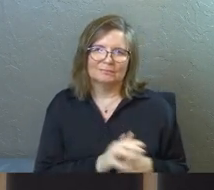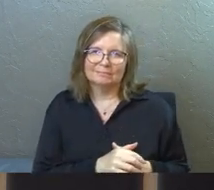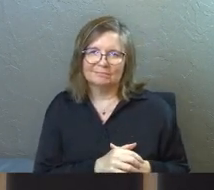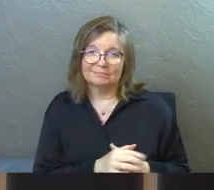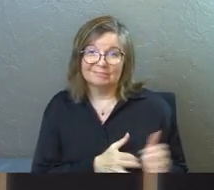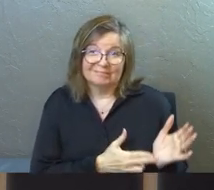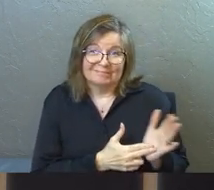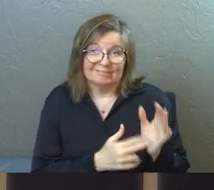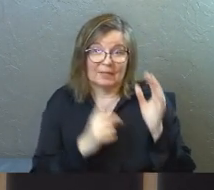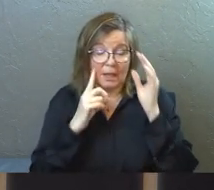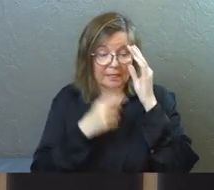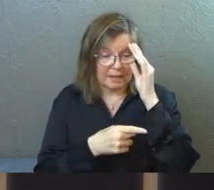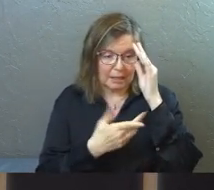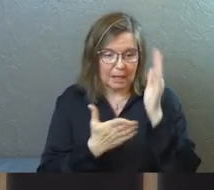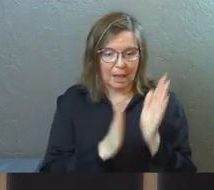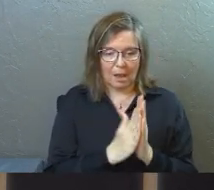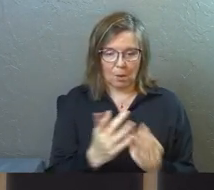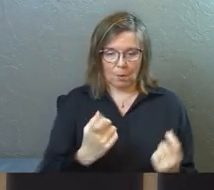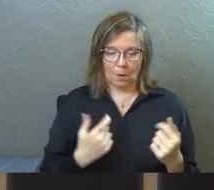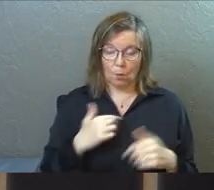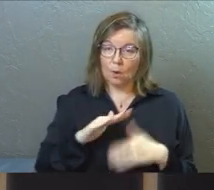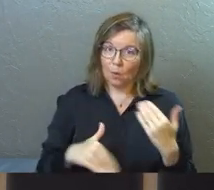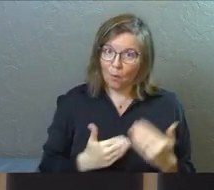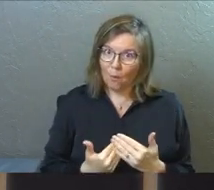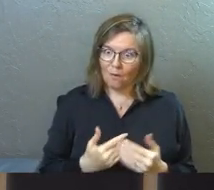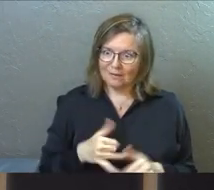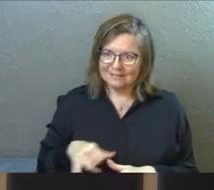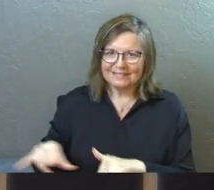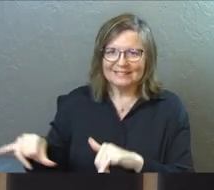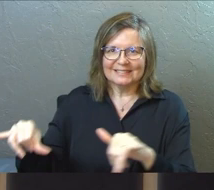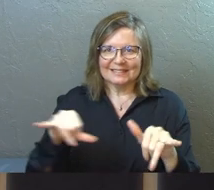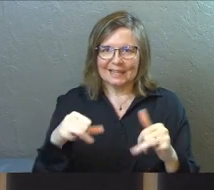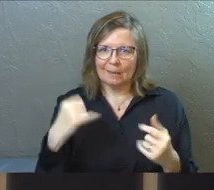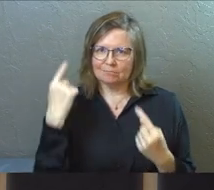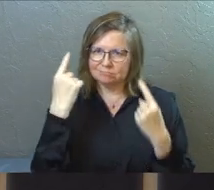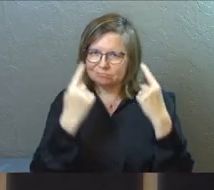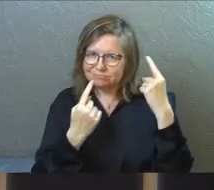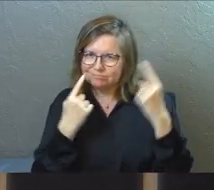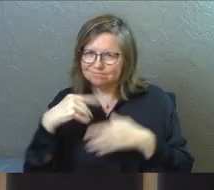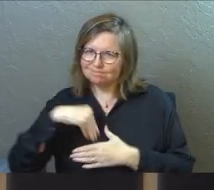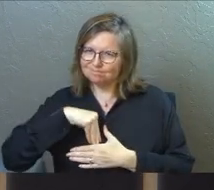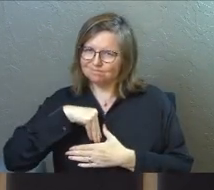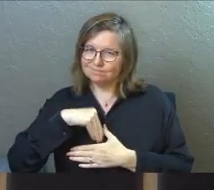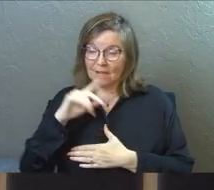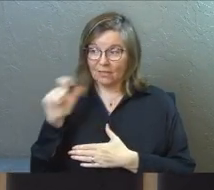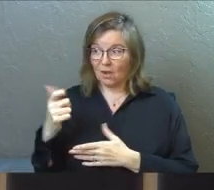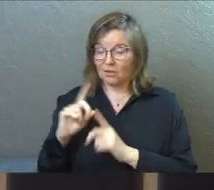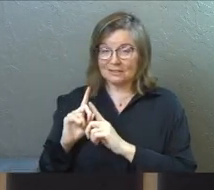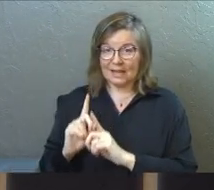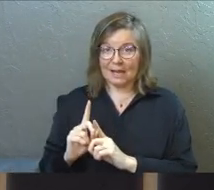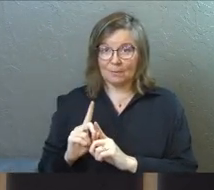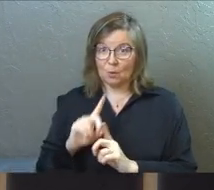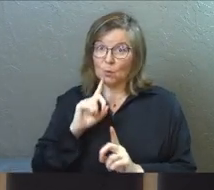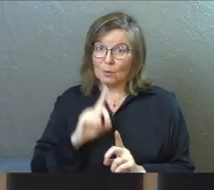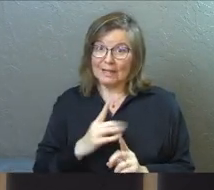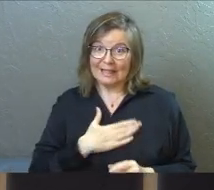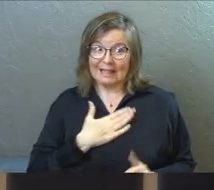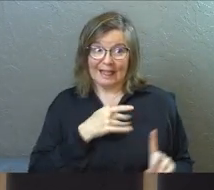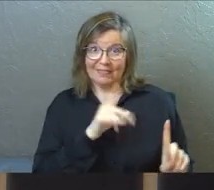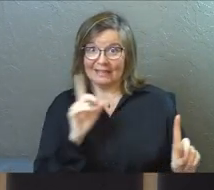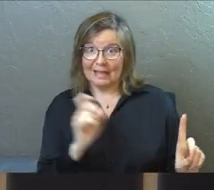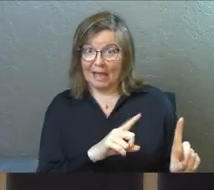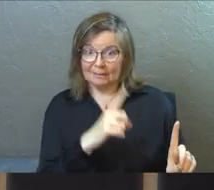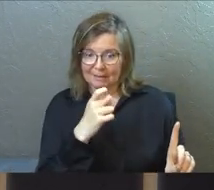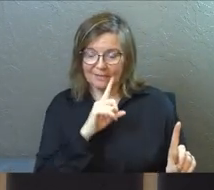I think Thomas asks the questions we all want to ask. I think the other disciples in the room were really glad